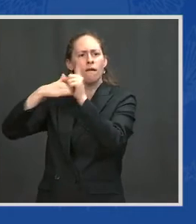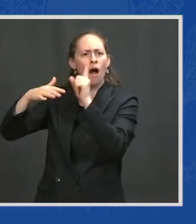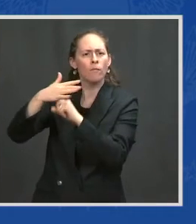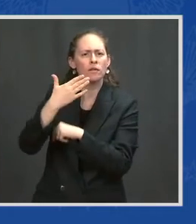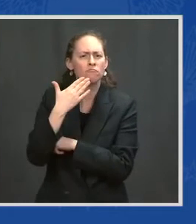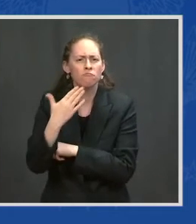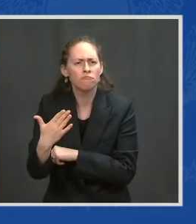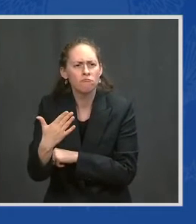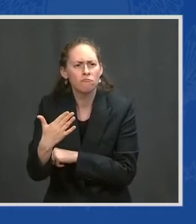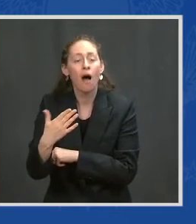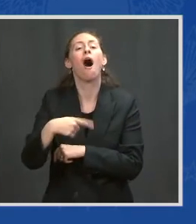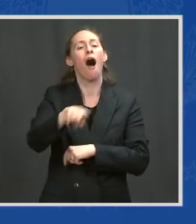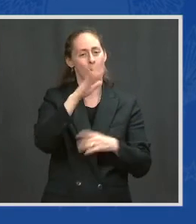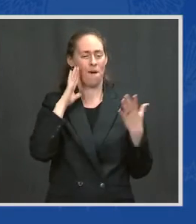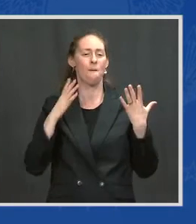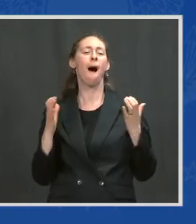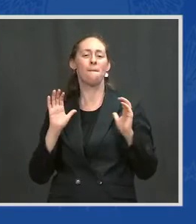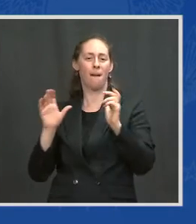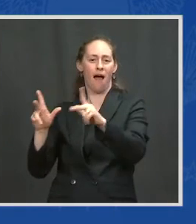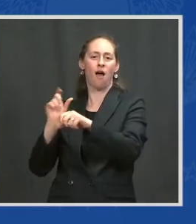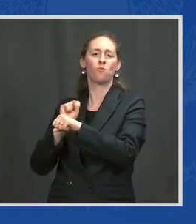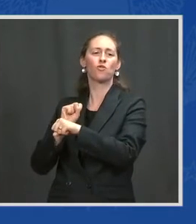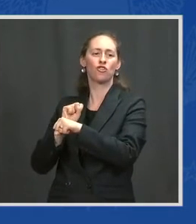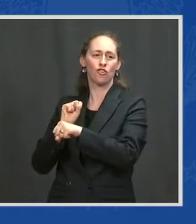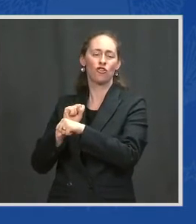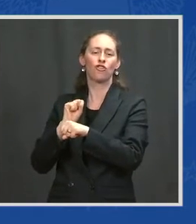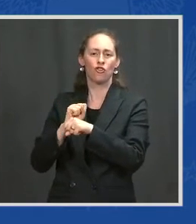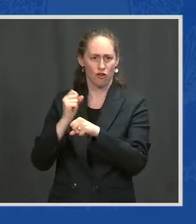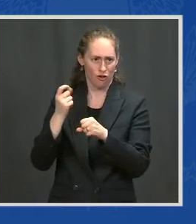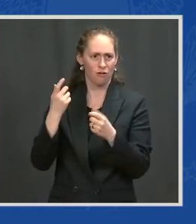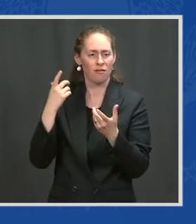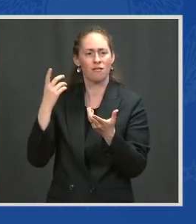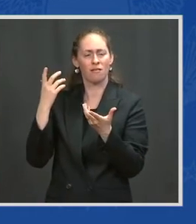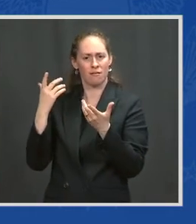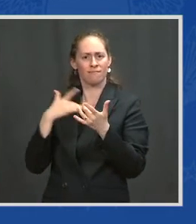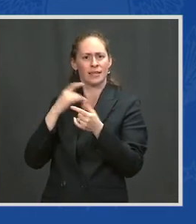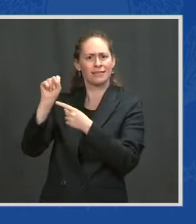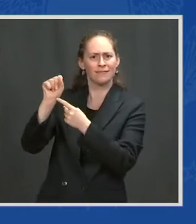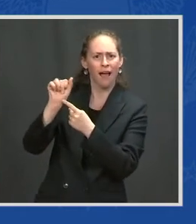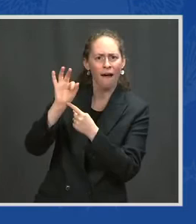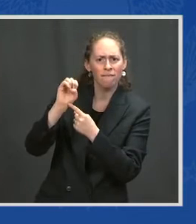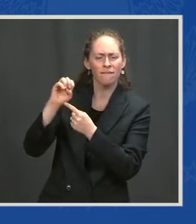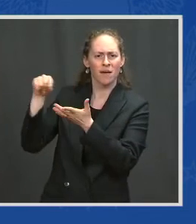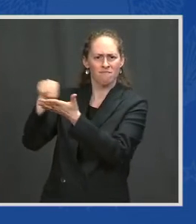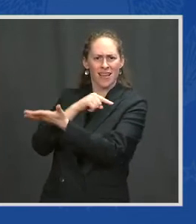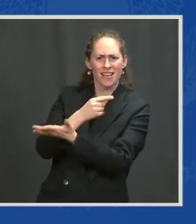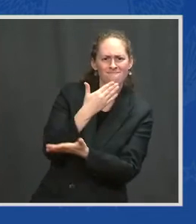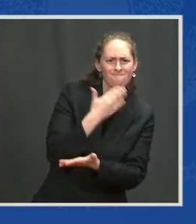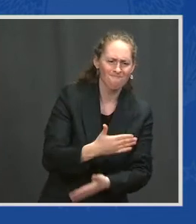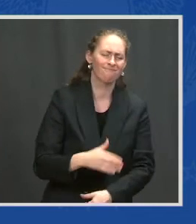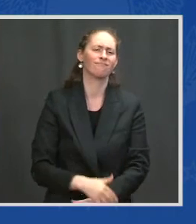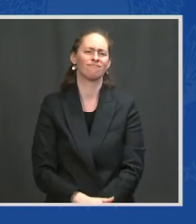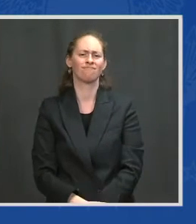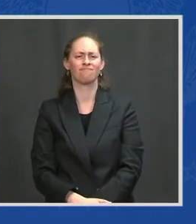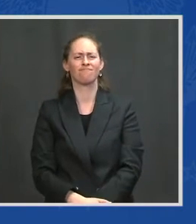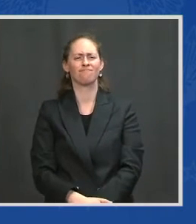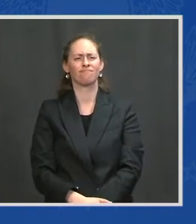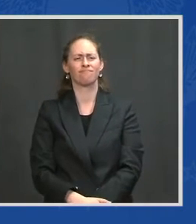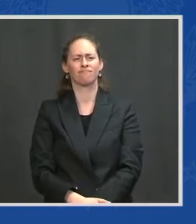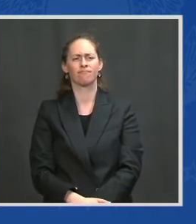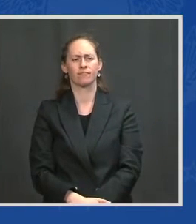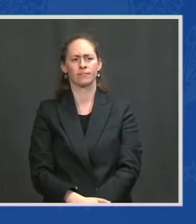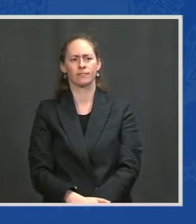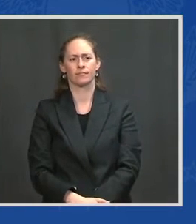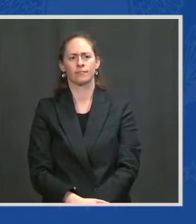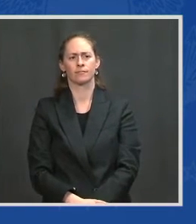come out of this together better than before. So we need to stay focused on creating jobs and beating this